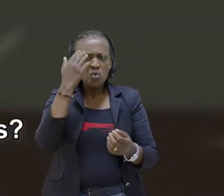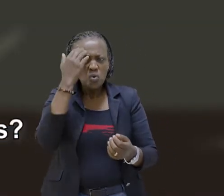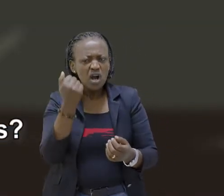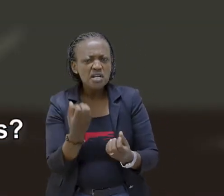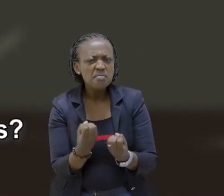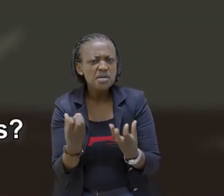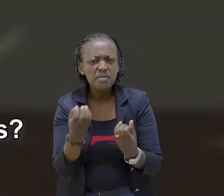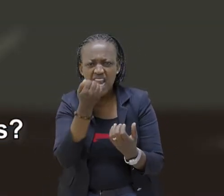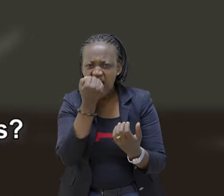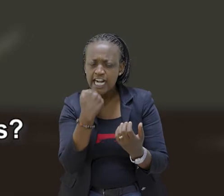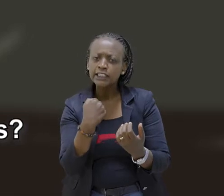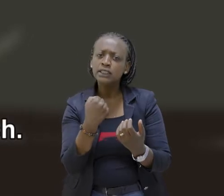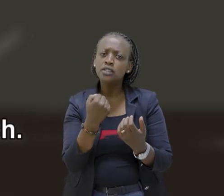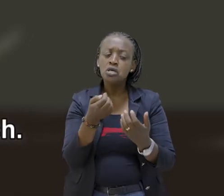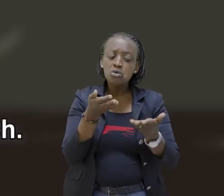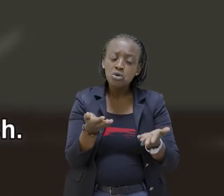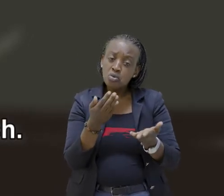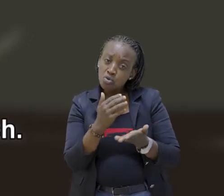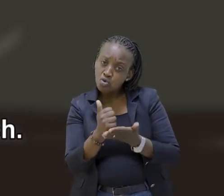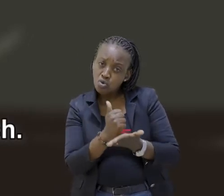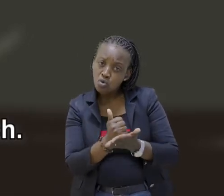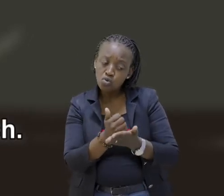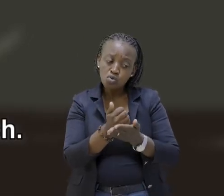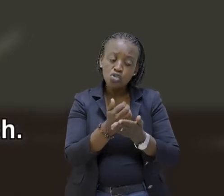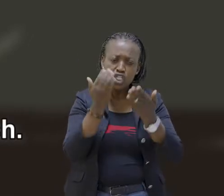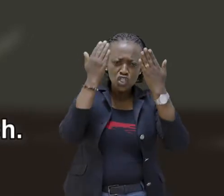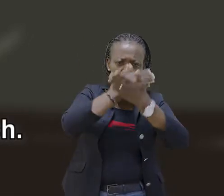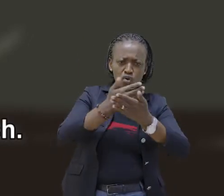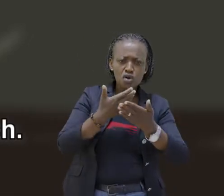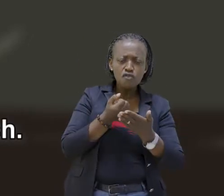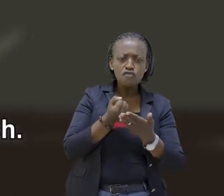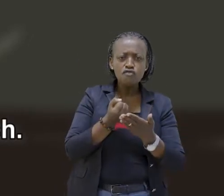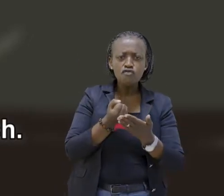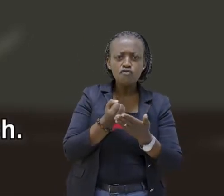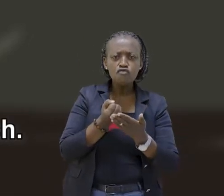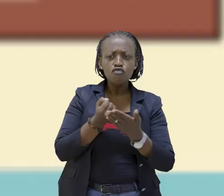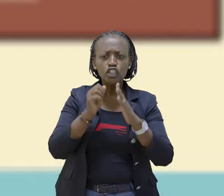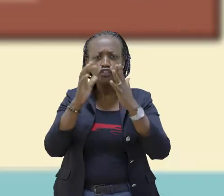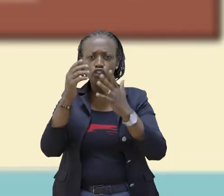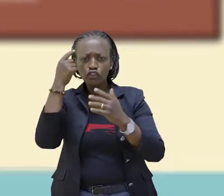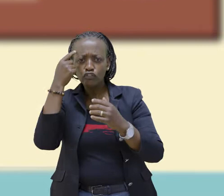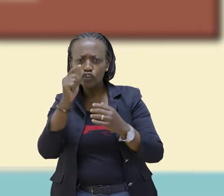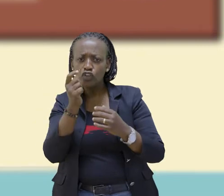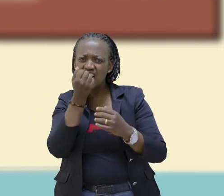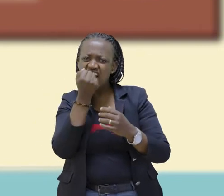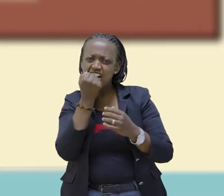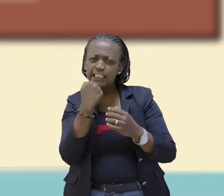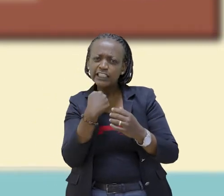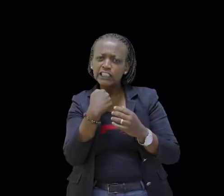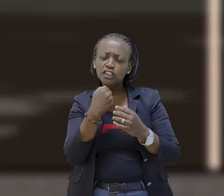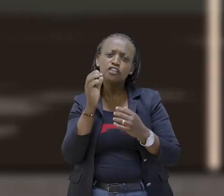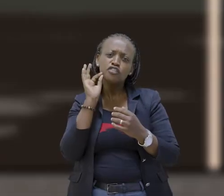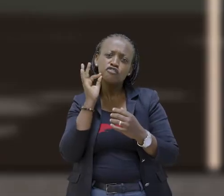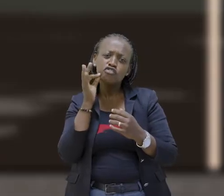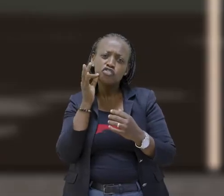you need many mangoes? Because tonight we have a fruit splash What is a fruit